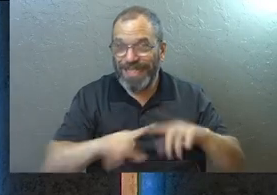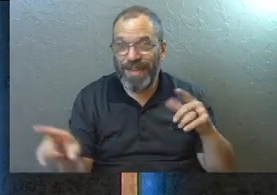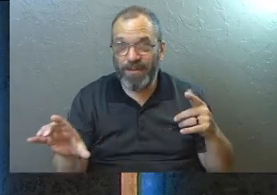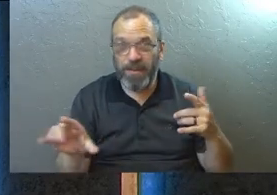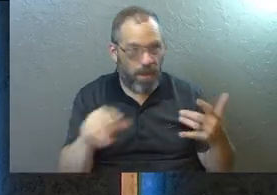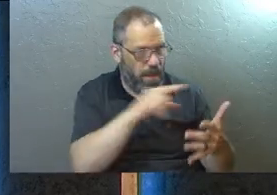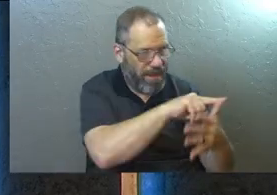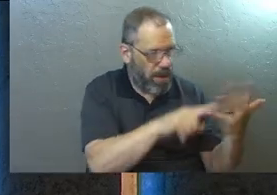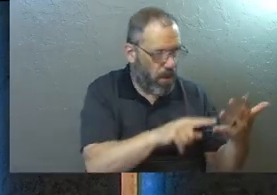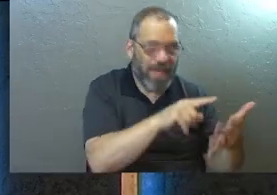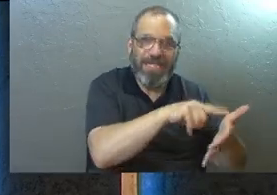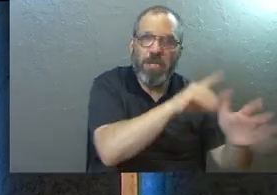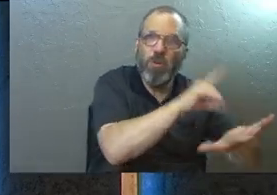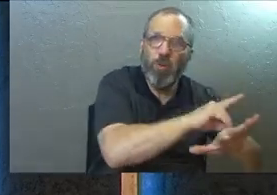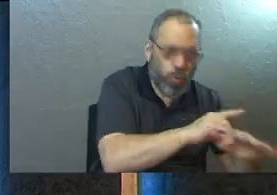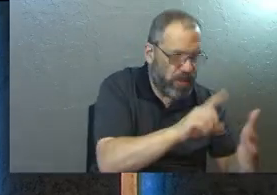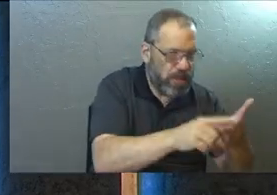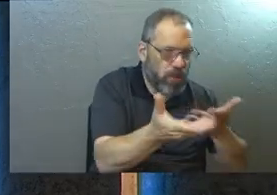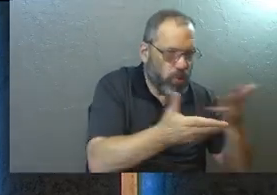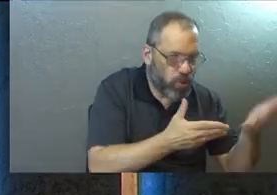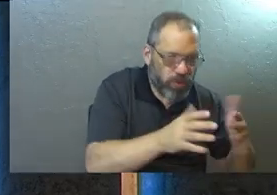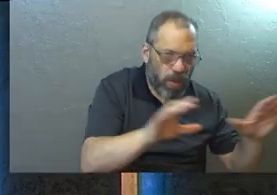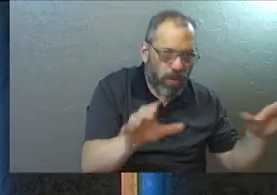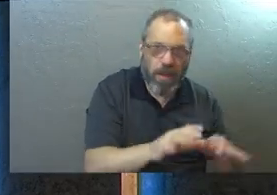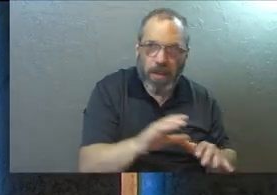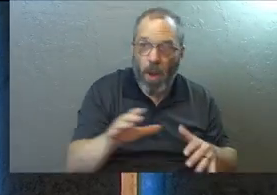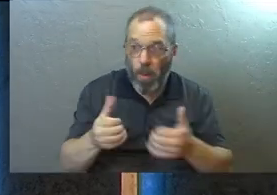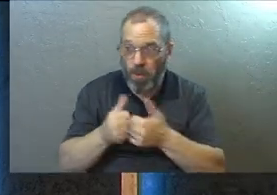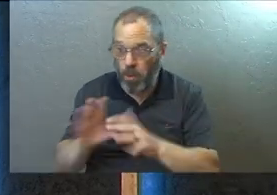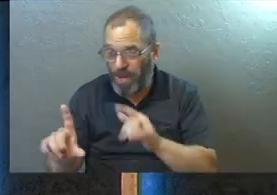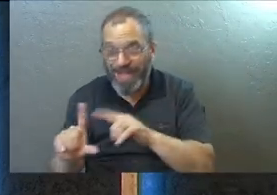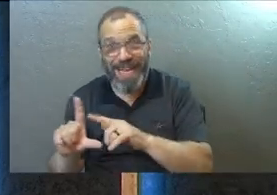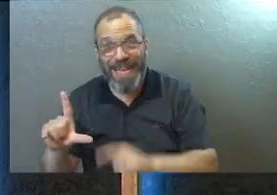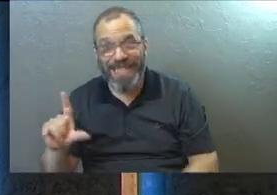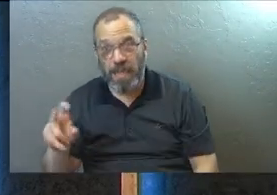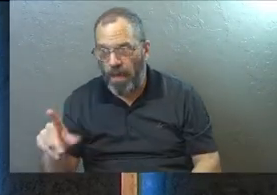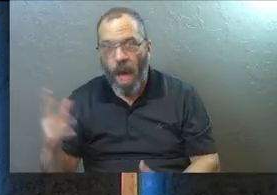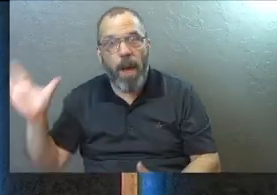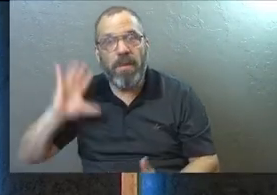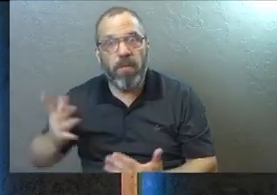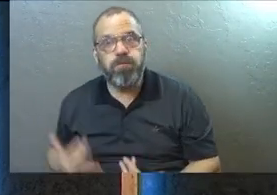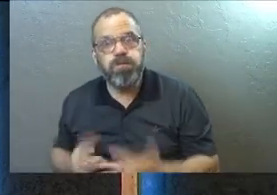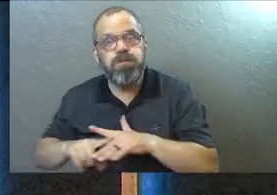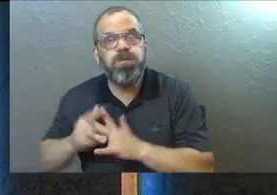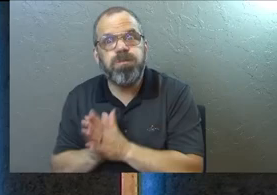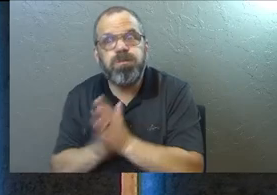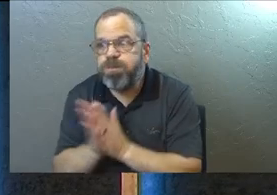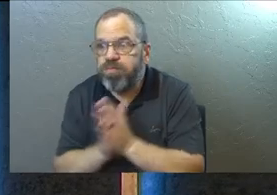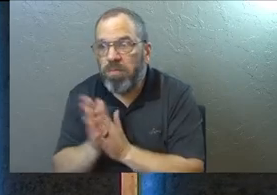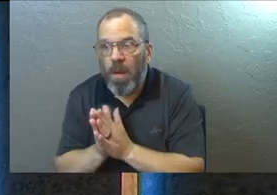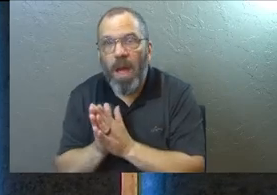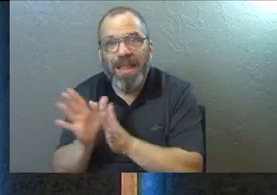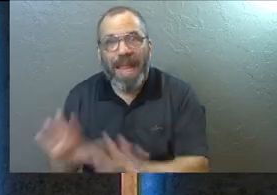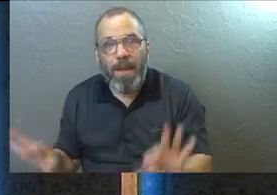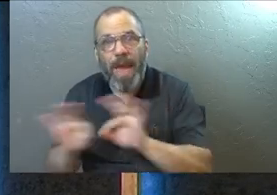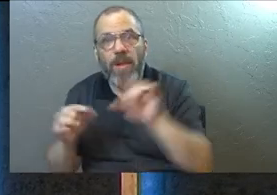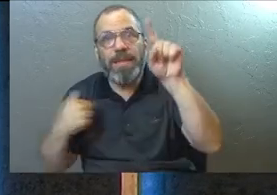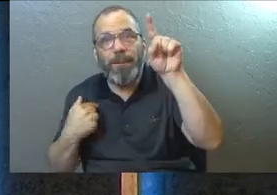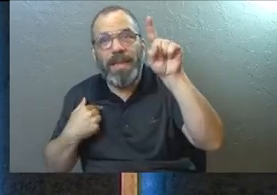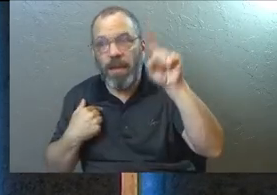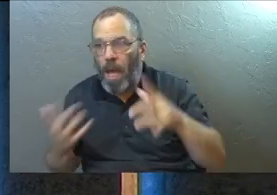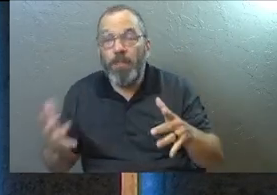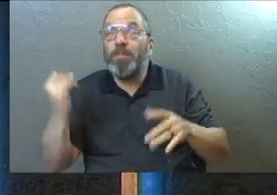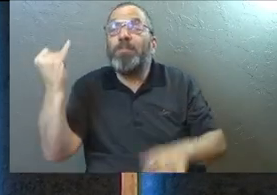different thing that he has in mind. And he's like, when you lost your first love that was on fire in the beginning, he's like, that matters to me.